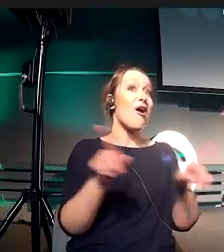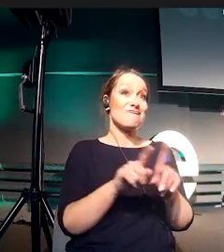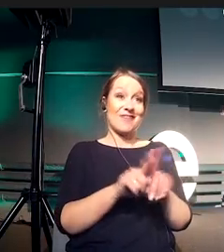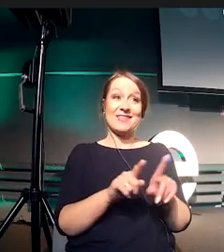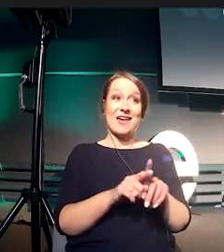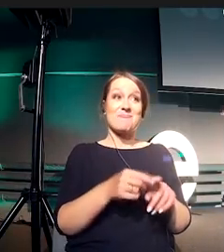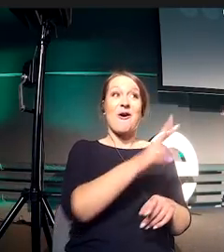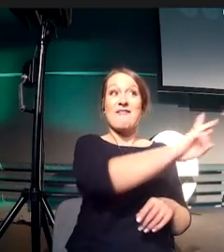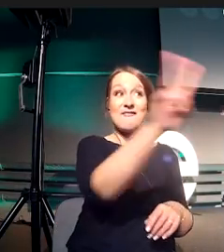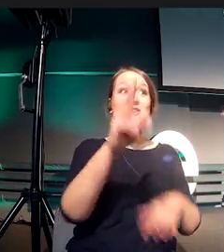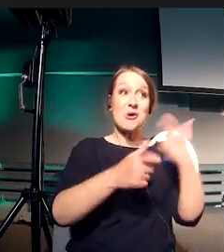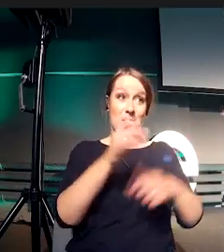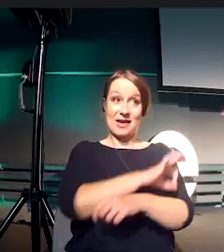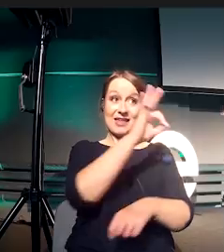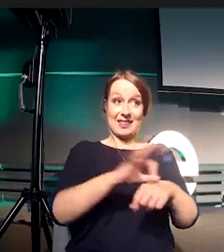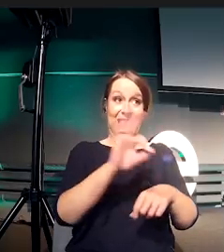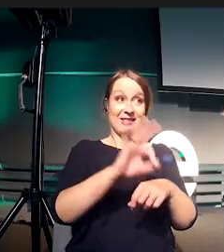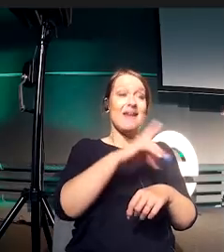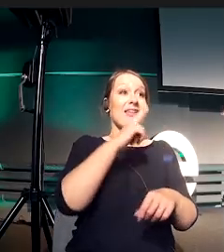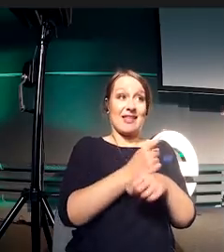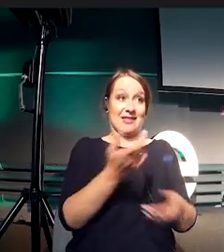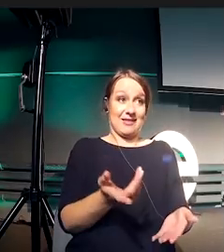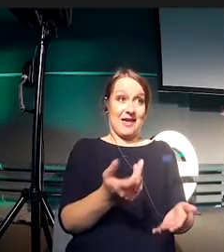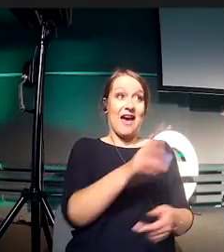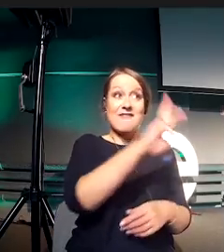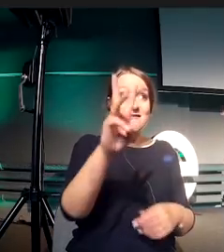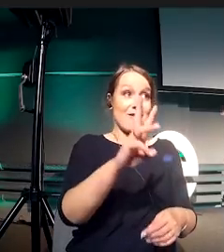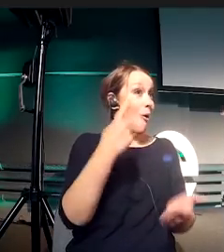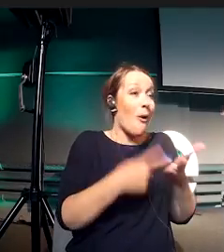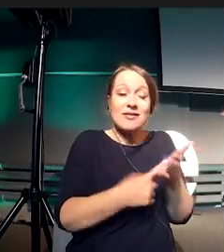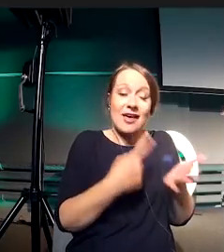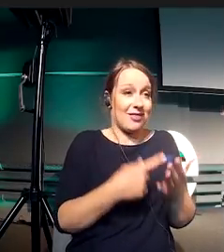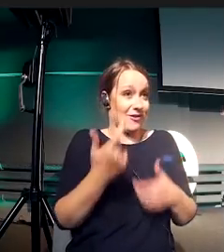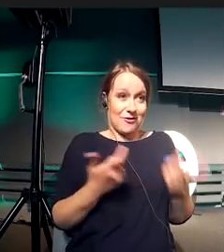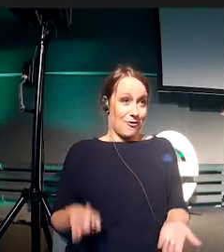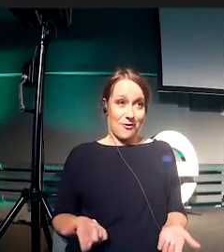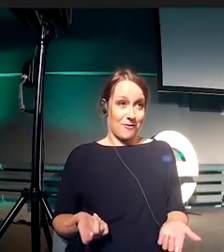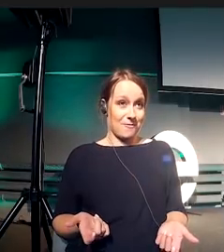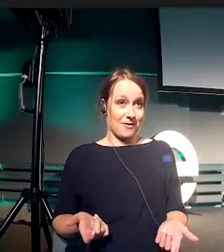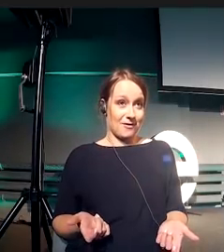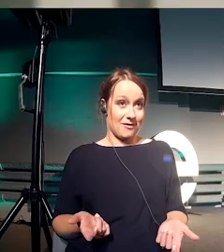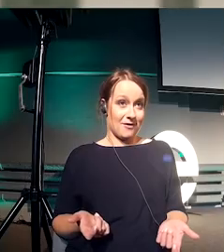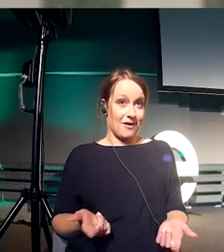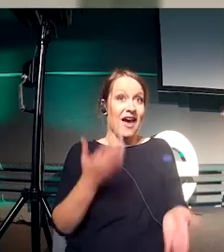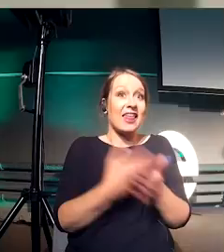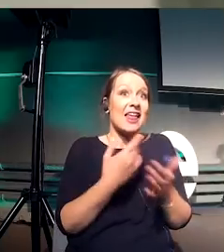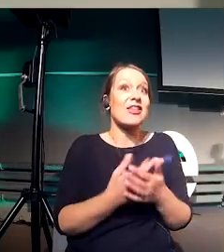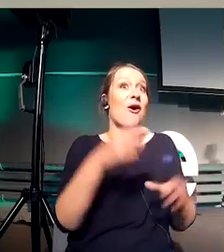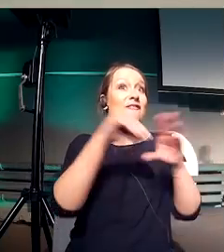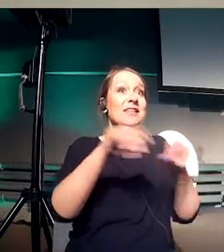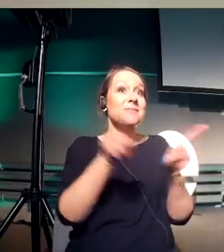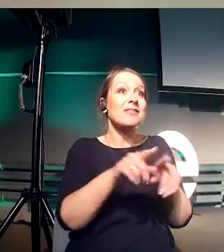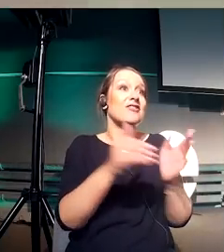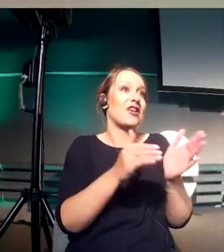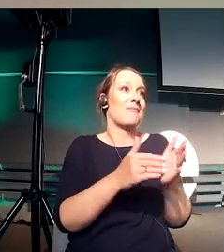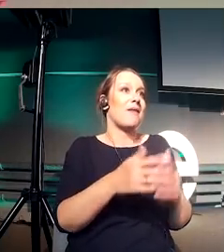10, and to make it easier, we usually work with a palette of five different colors. So the five different